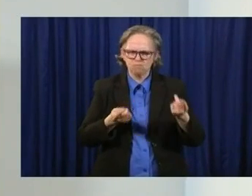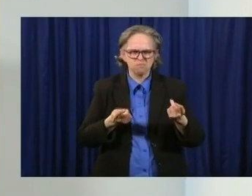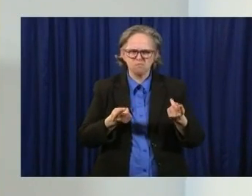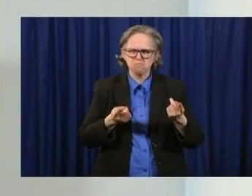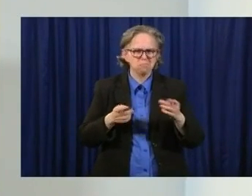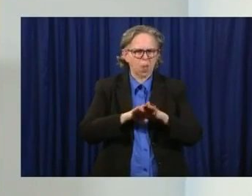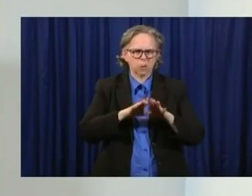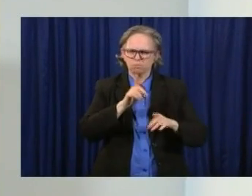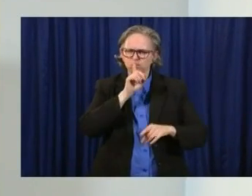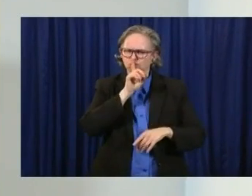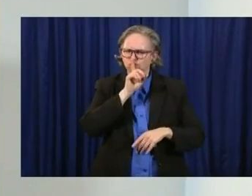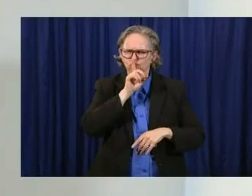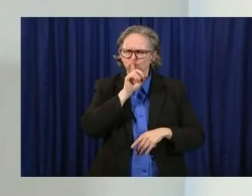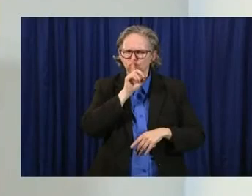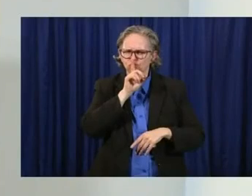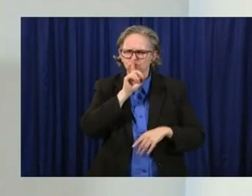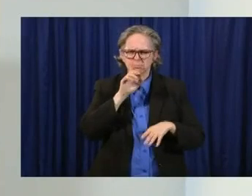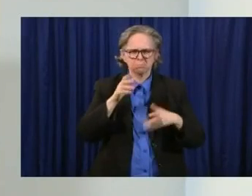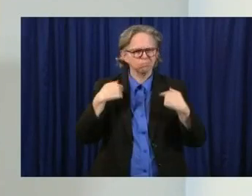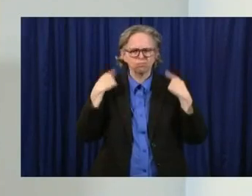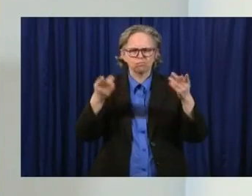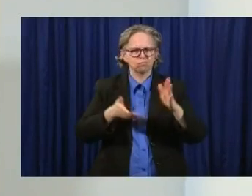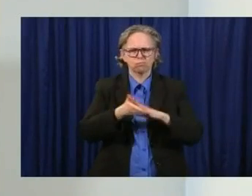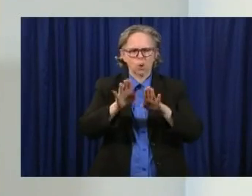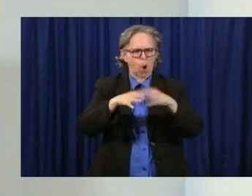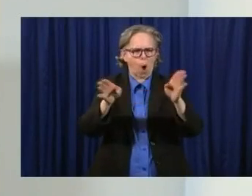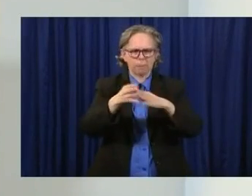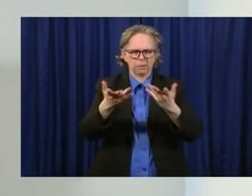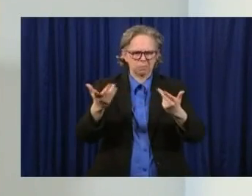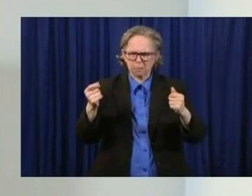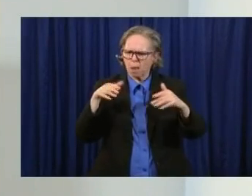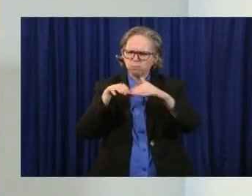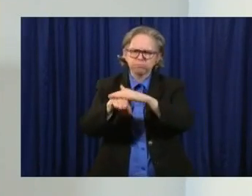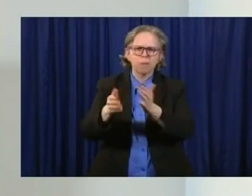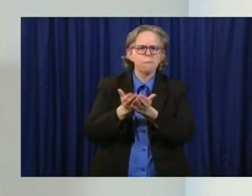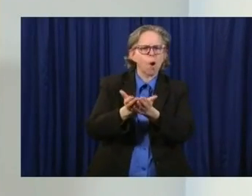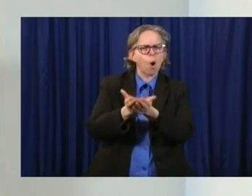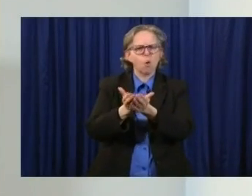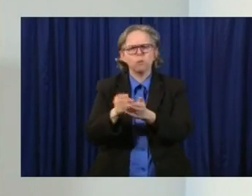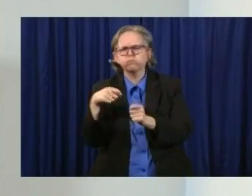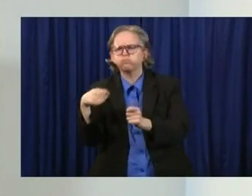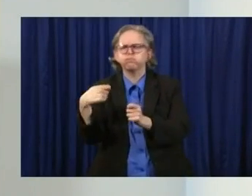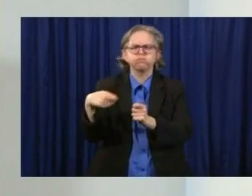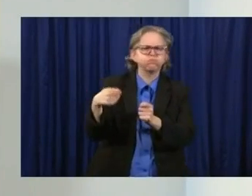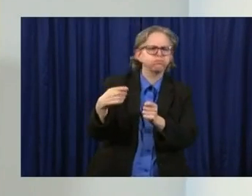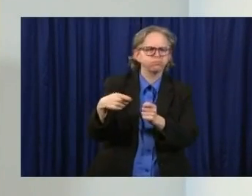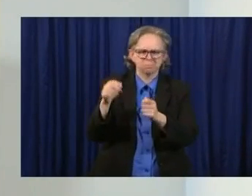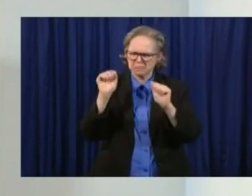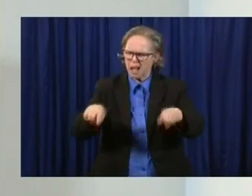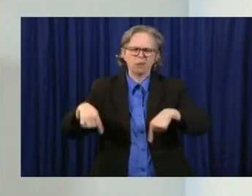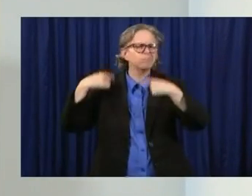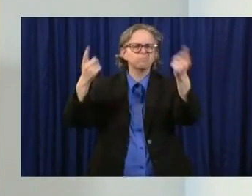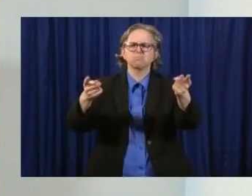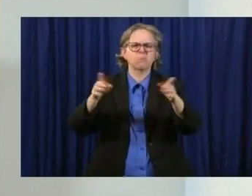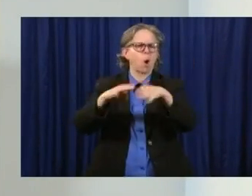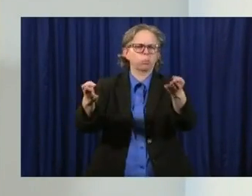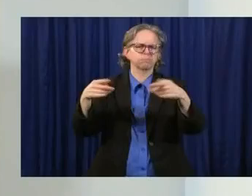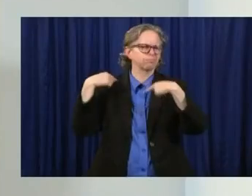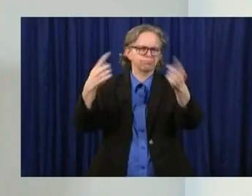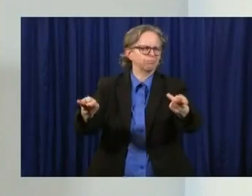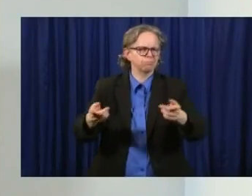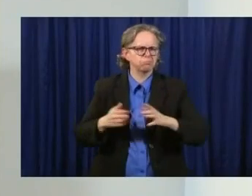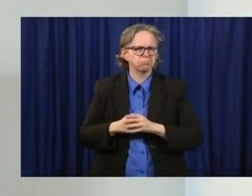having access to their watercraft. And so, that has been allowed from the very beginning. And